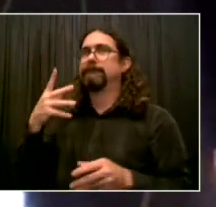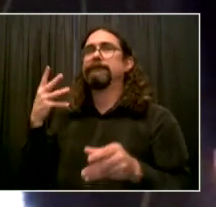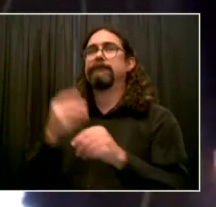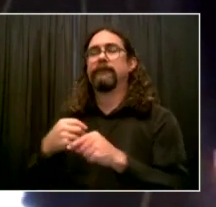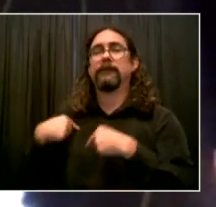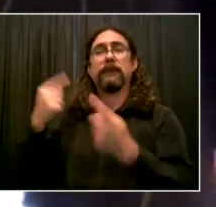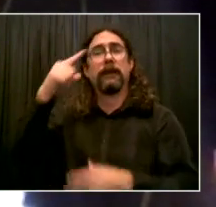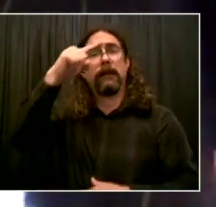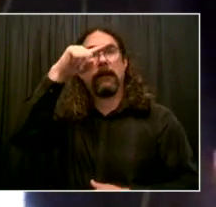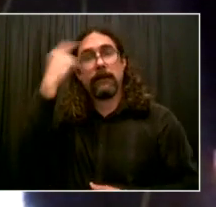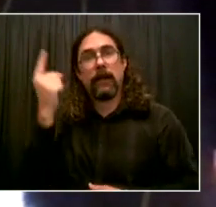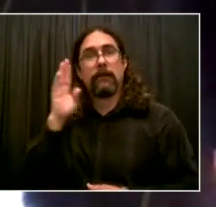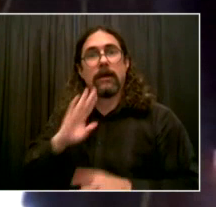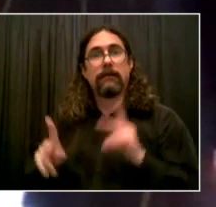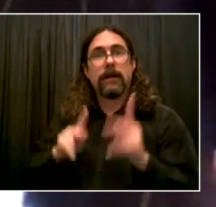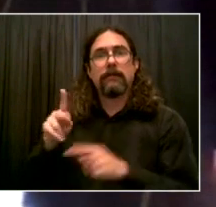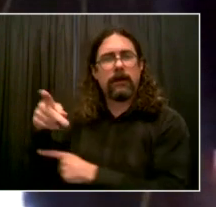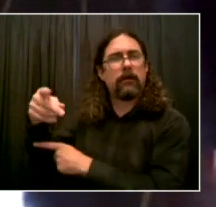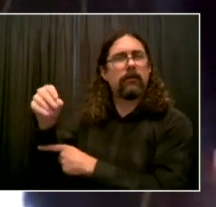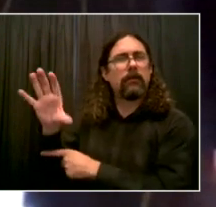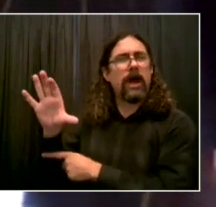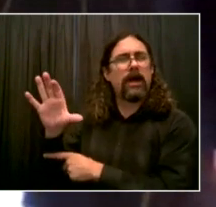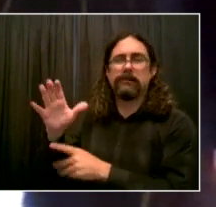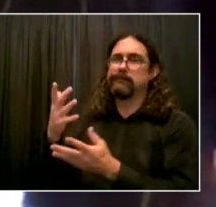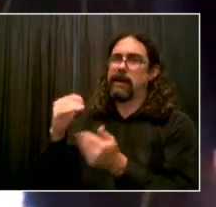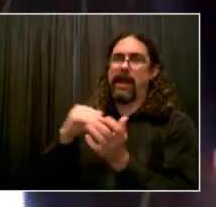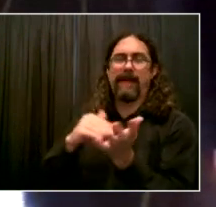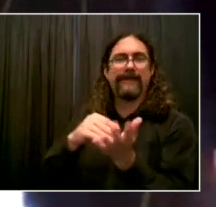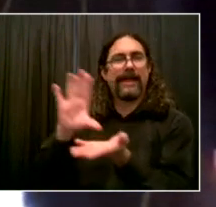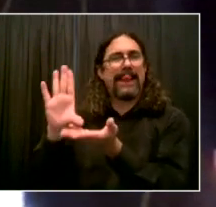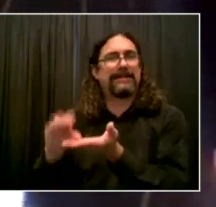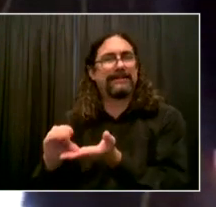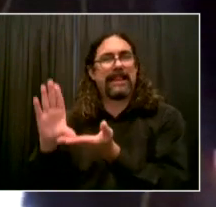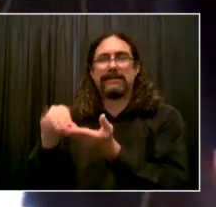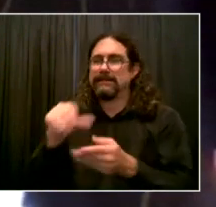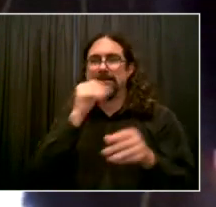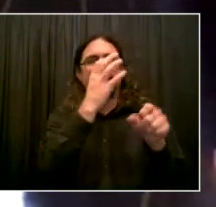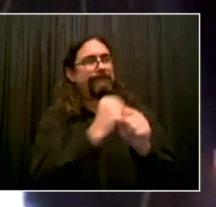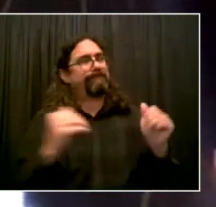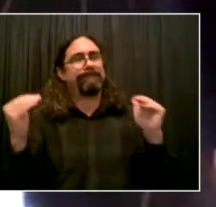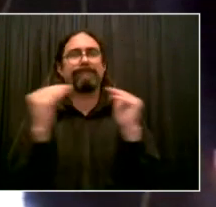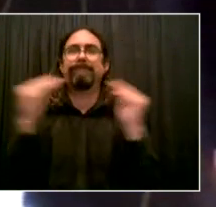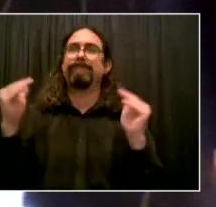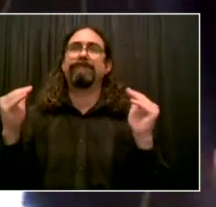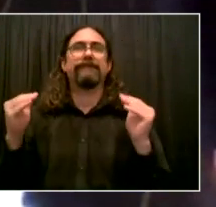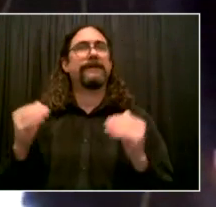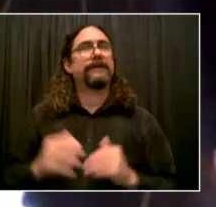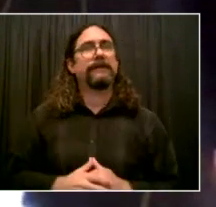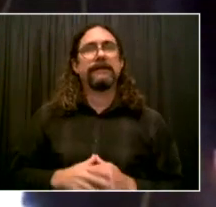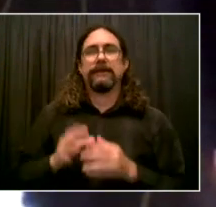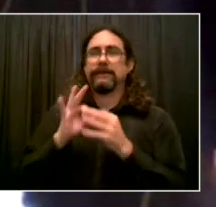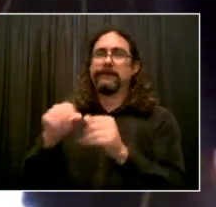Job Corps will specifically impact those who suffer most from the root cause of ill health, which is